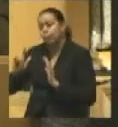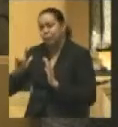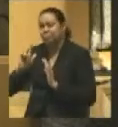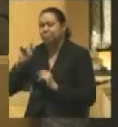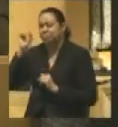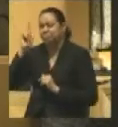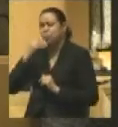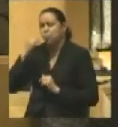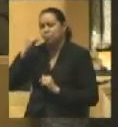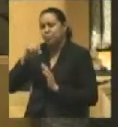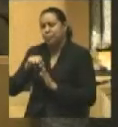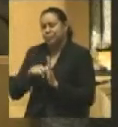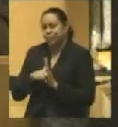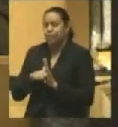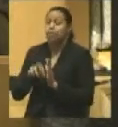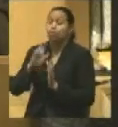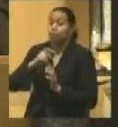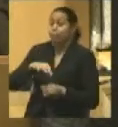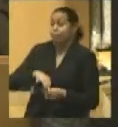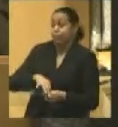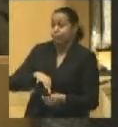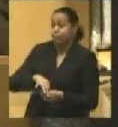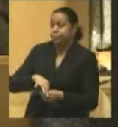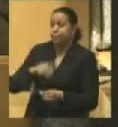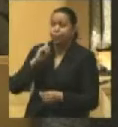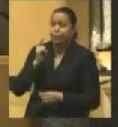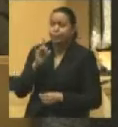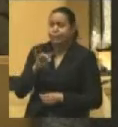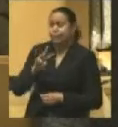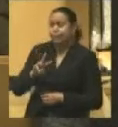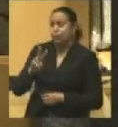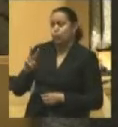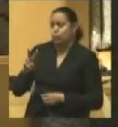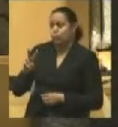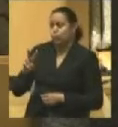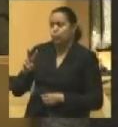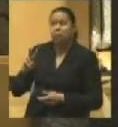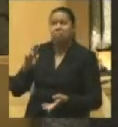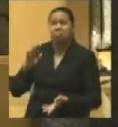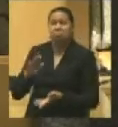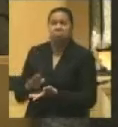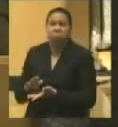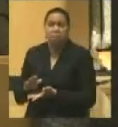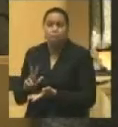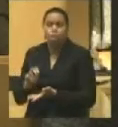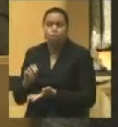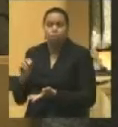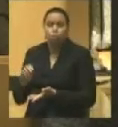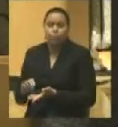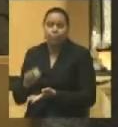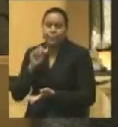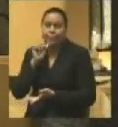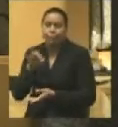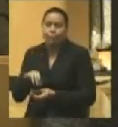The Republican vote in Illinois in 1862 fell off about 30% from its